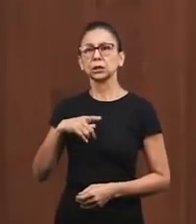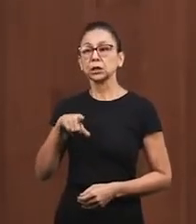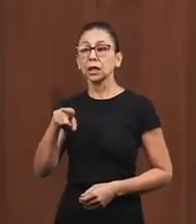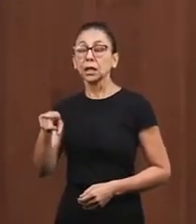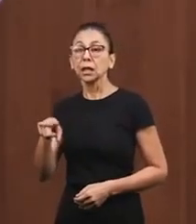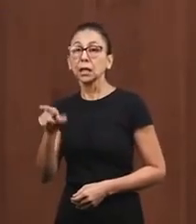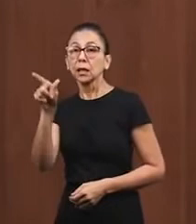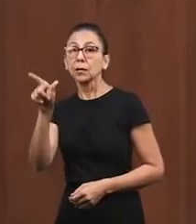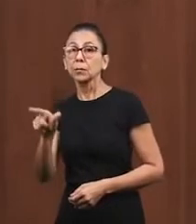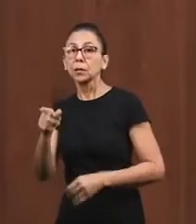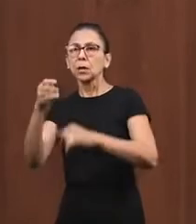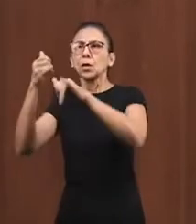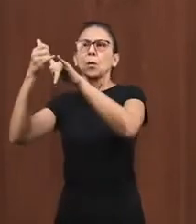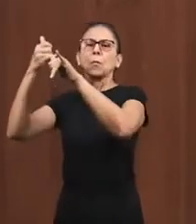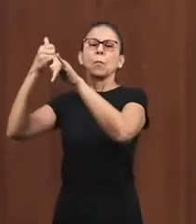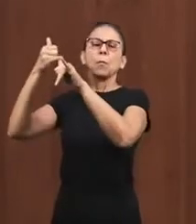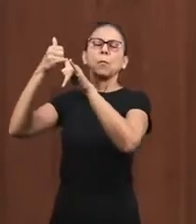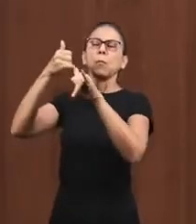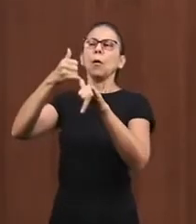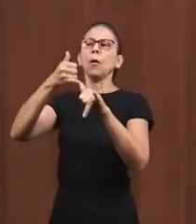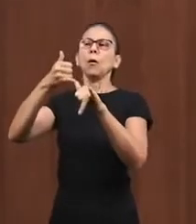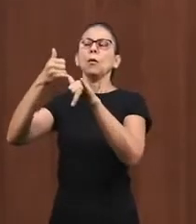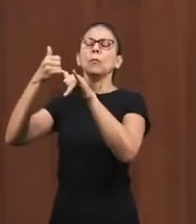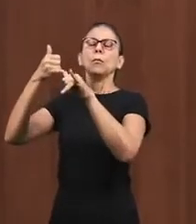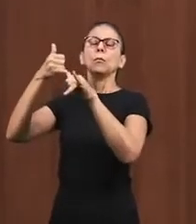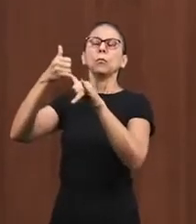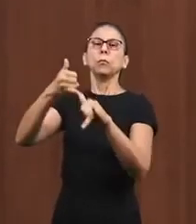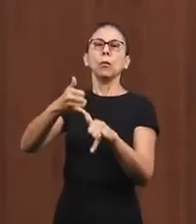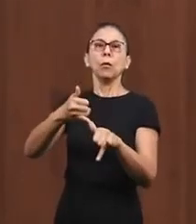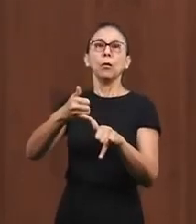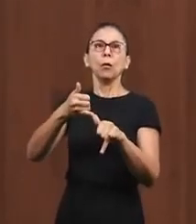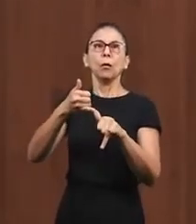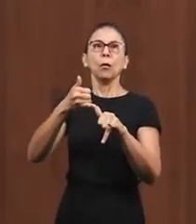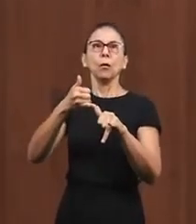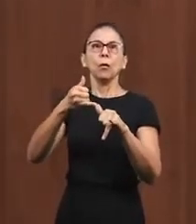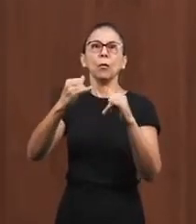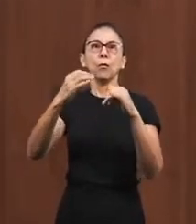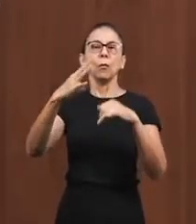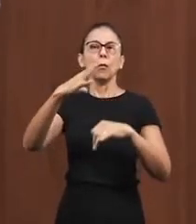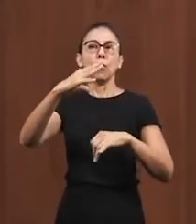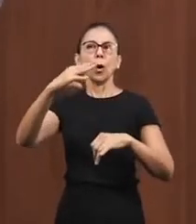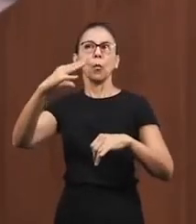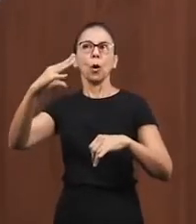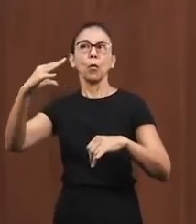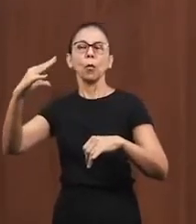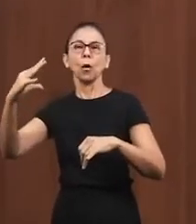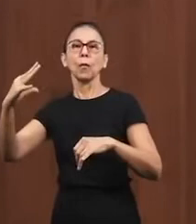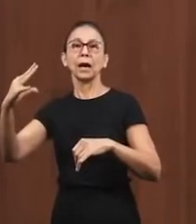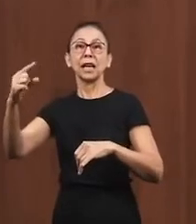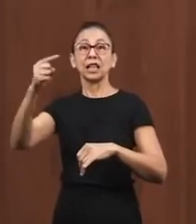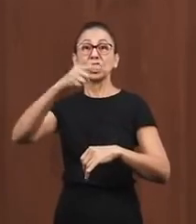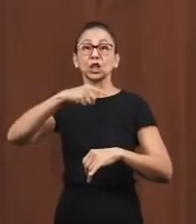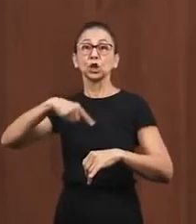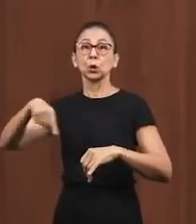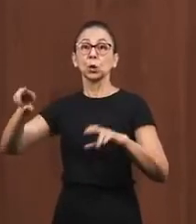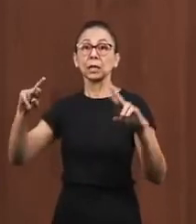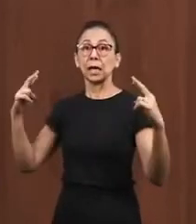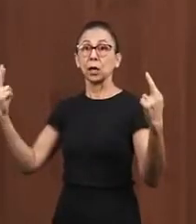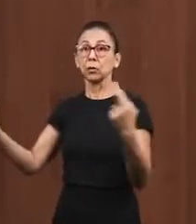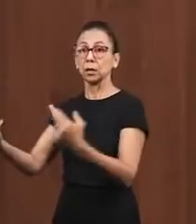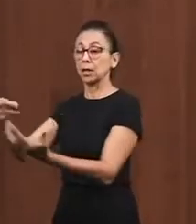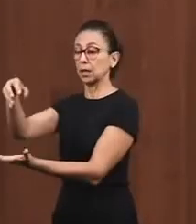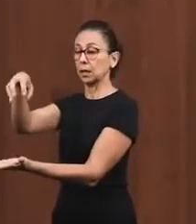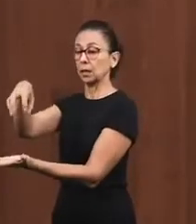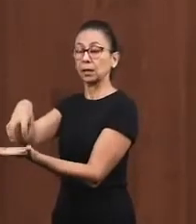everyone gathered together close to Nehemiah and they would build the wall and they would